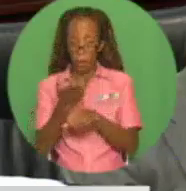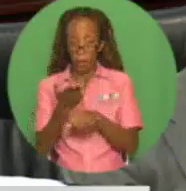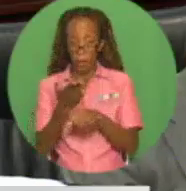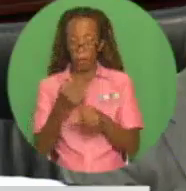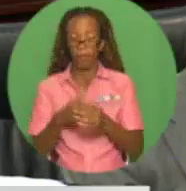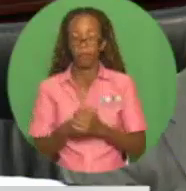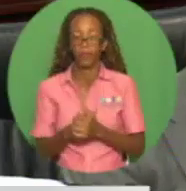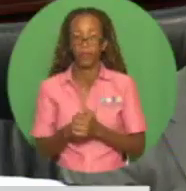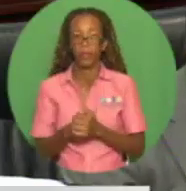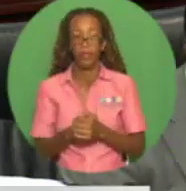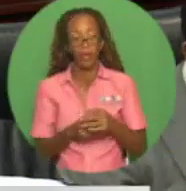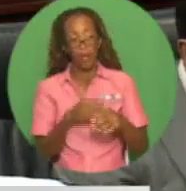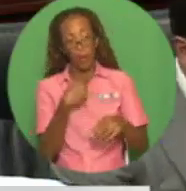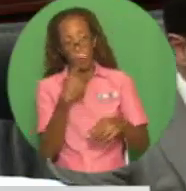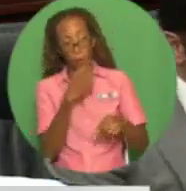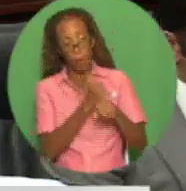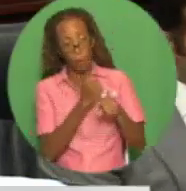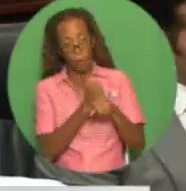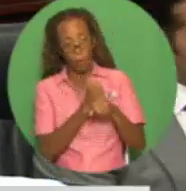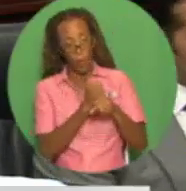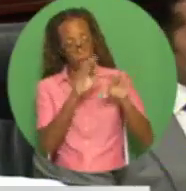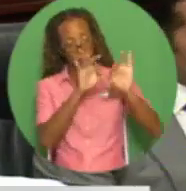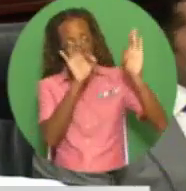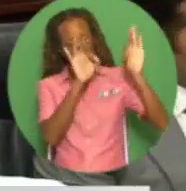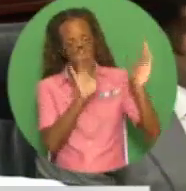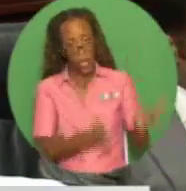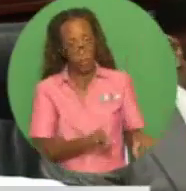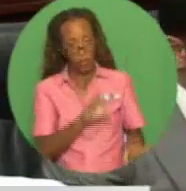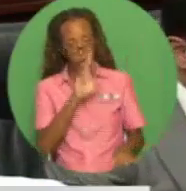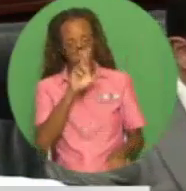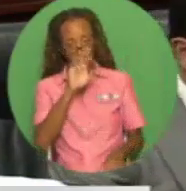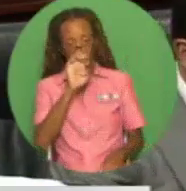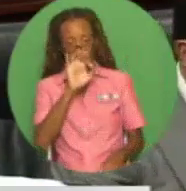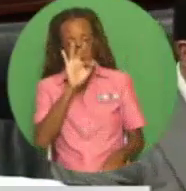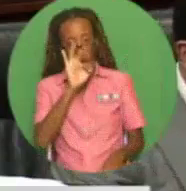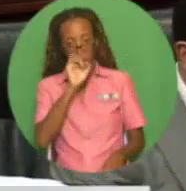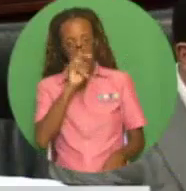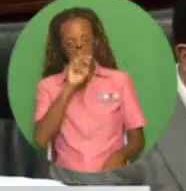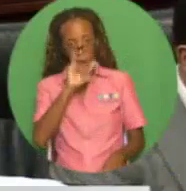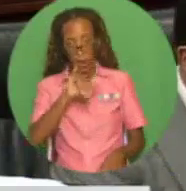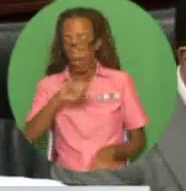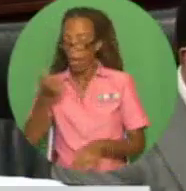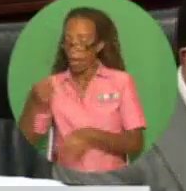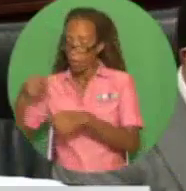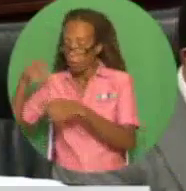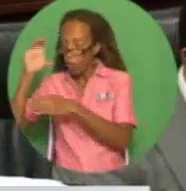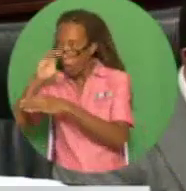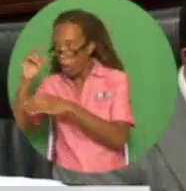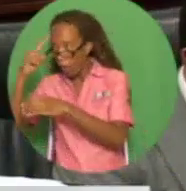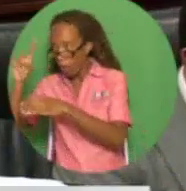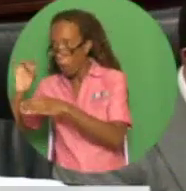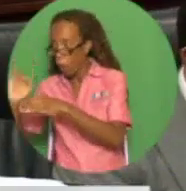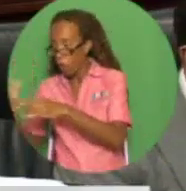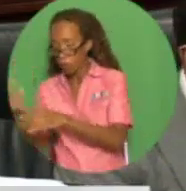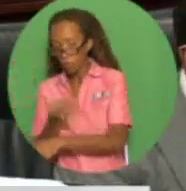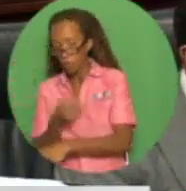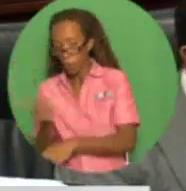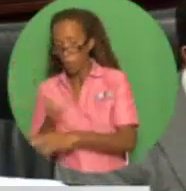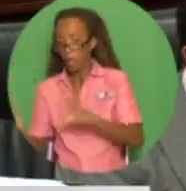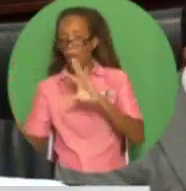divided between the refining and marketing business unit and the exploration and production business unit. In addition,